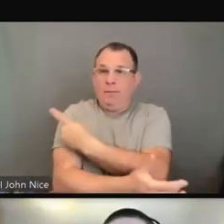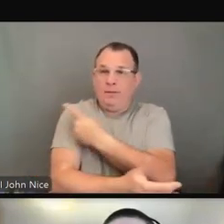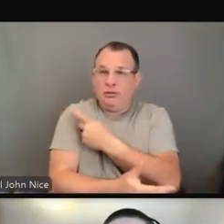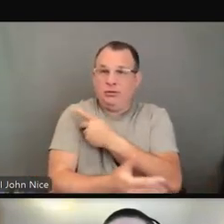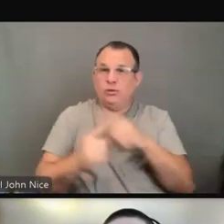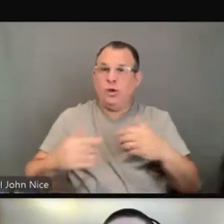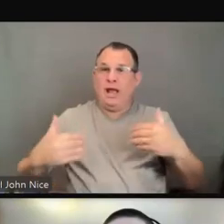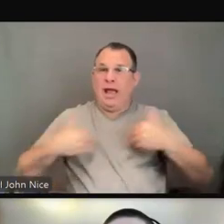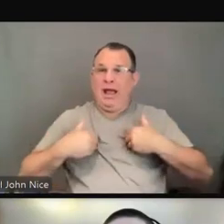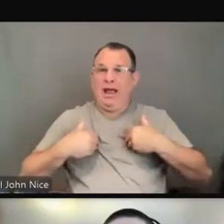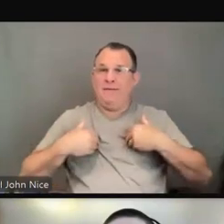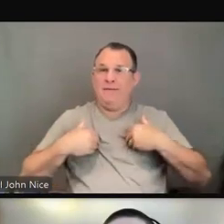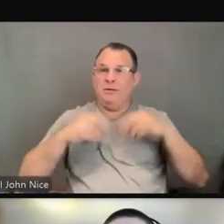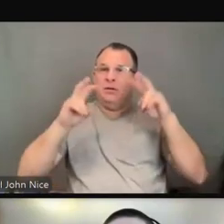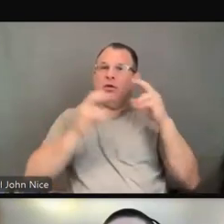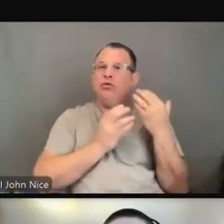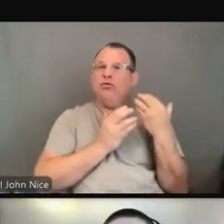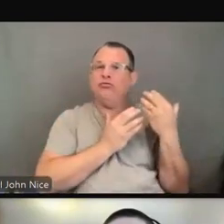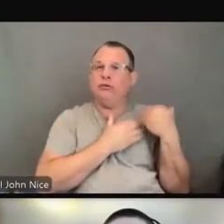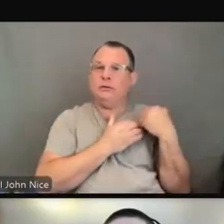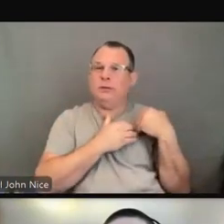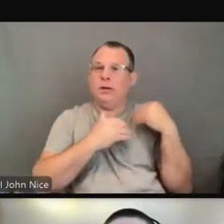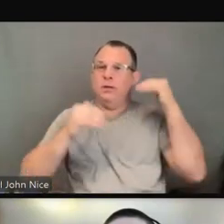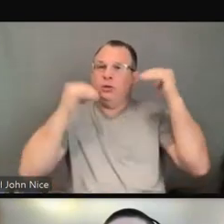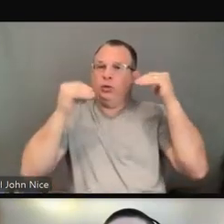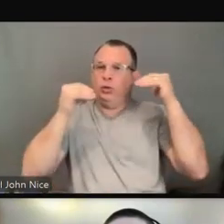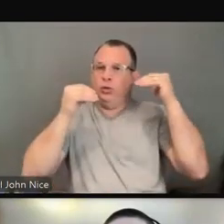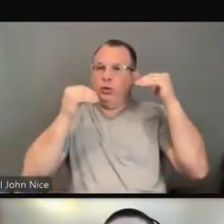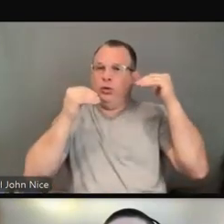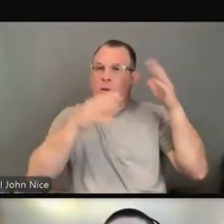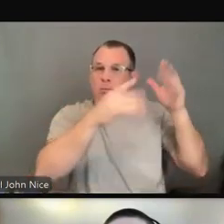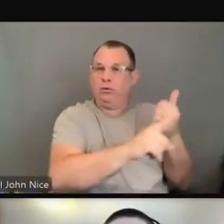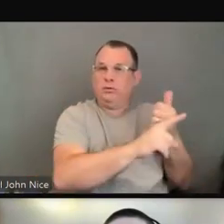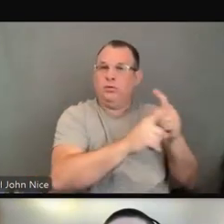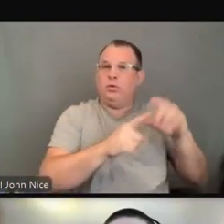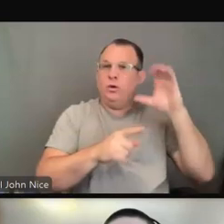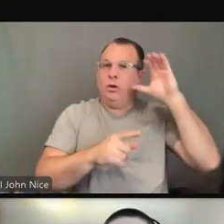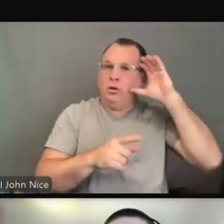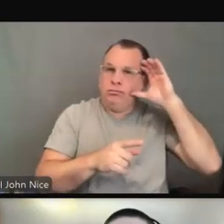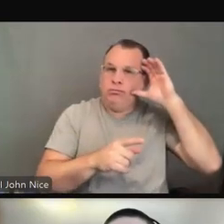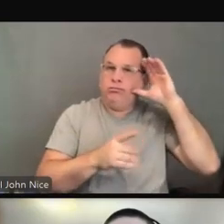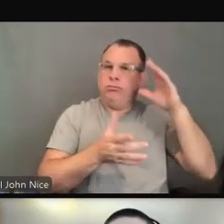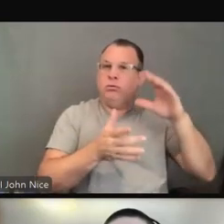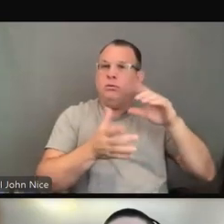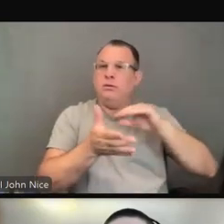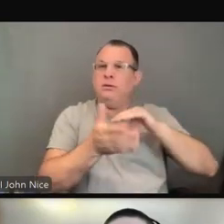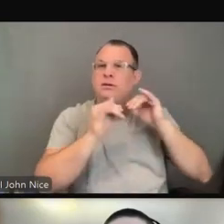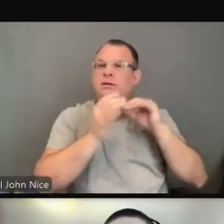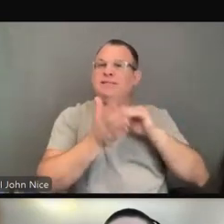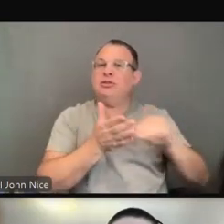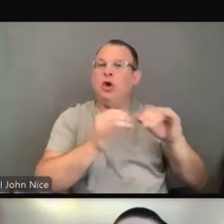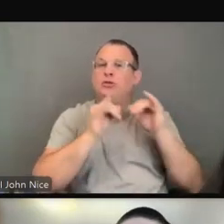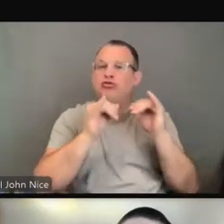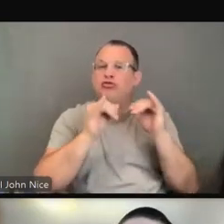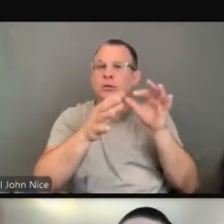adult who would listen to the discharge instructions and arrange for the safe transport of that